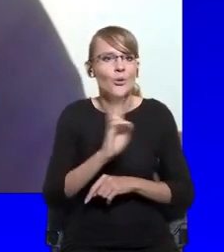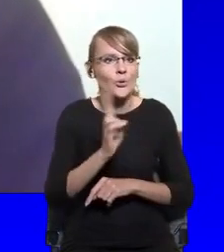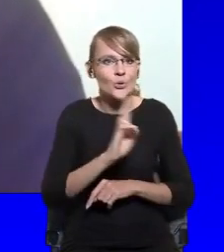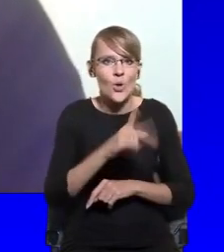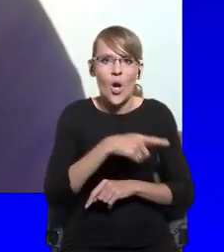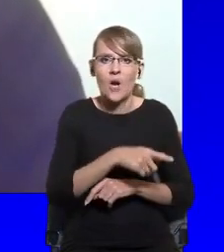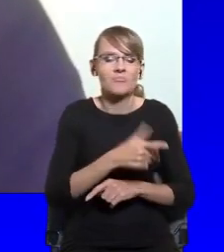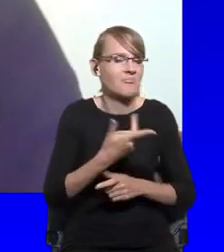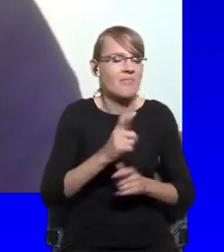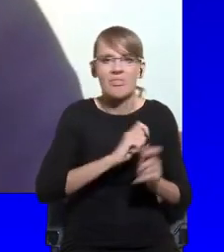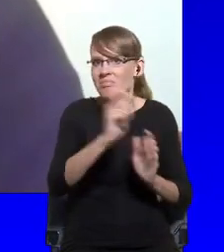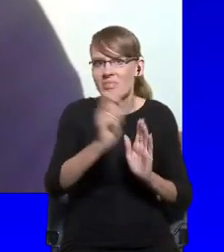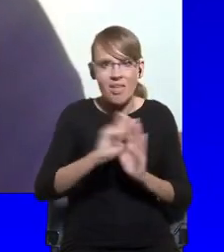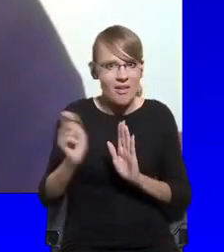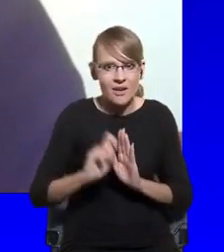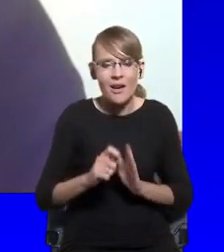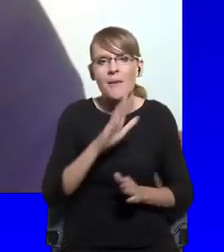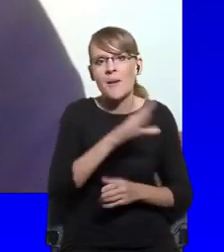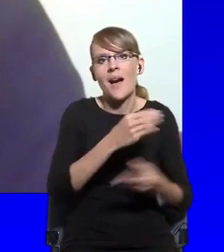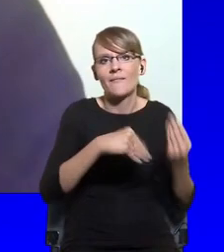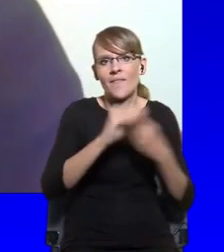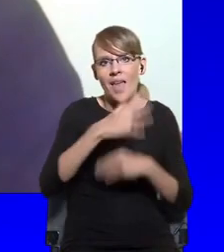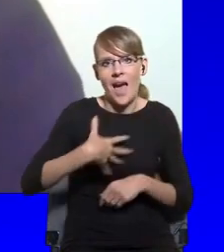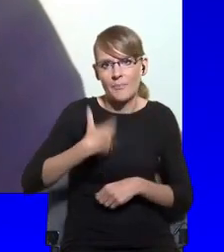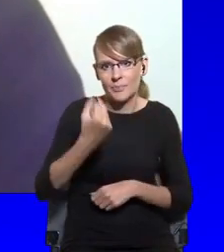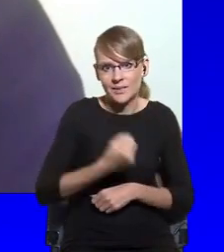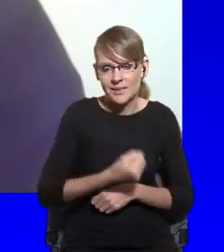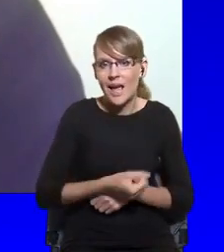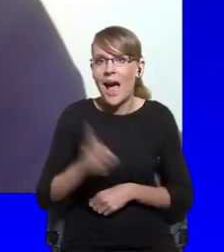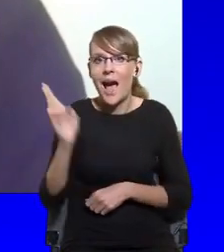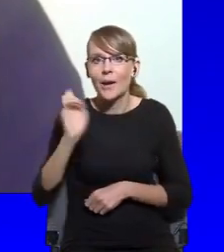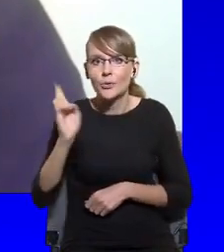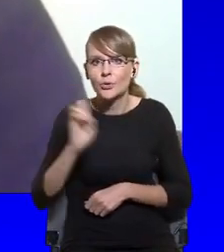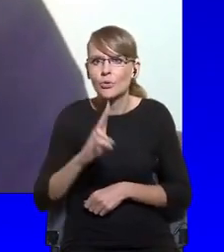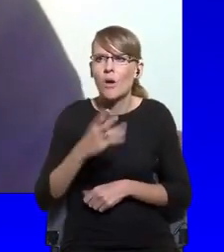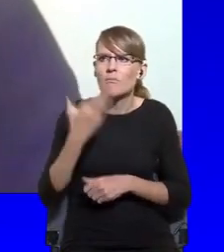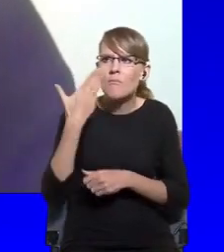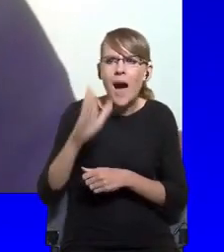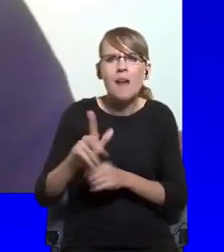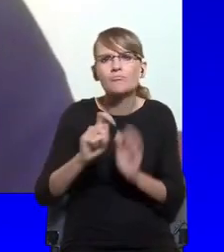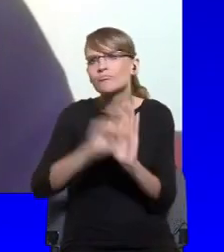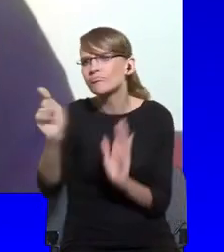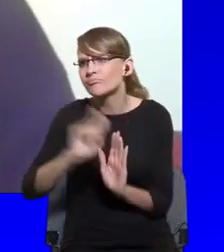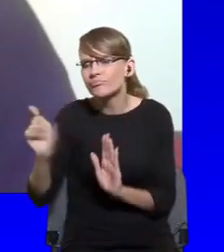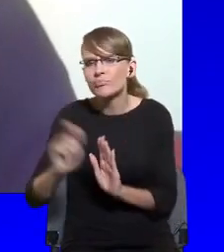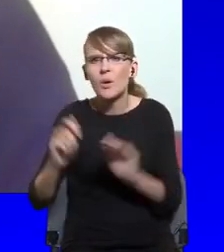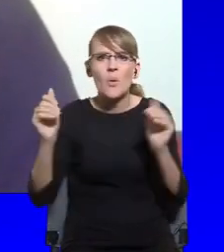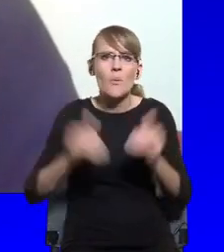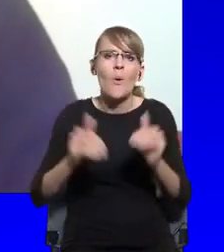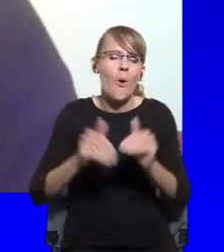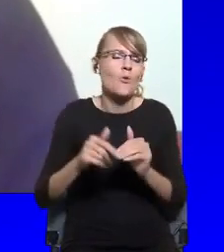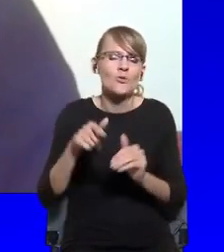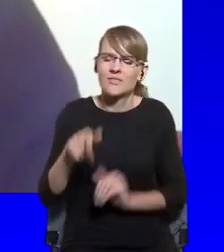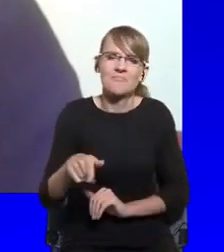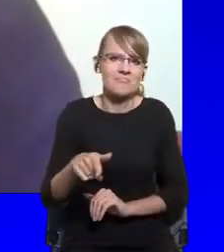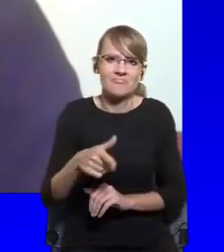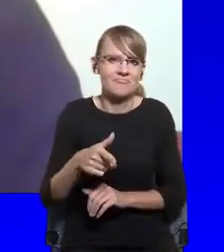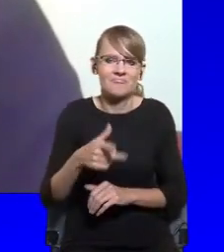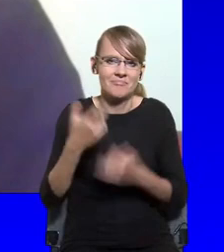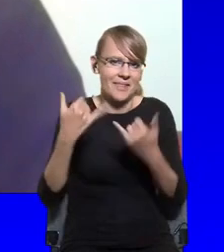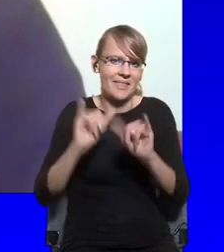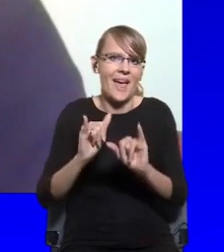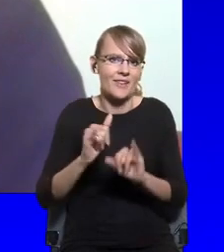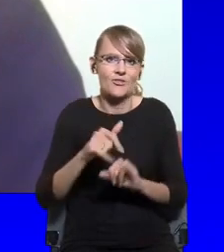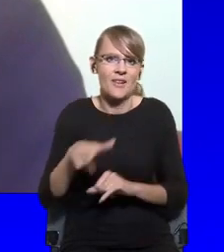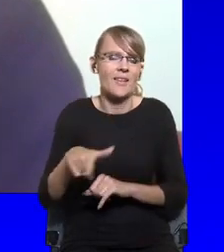normative agendas, and sometimes those who are actually highly mobile by no means are necessarily committed to such ambitious